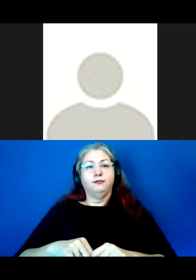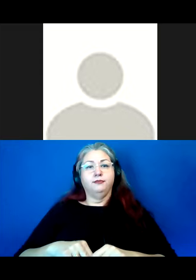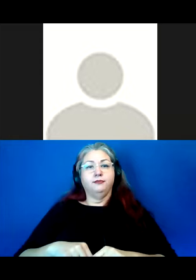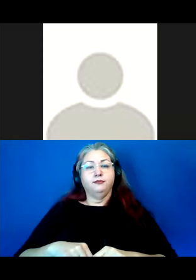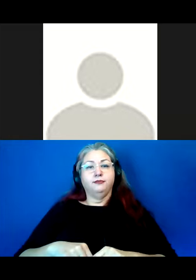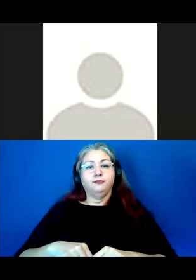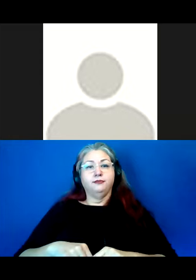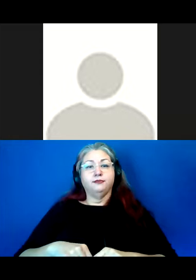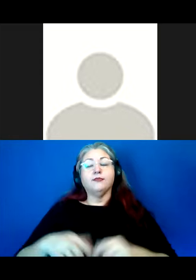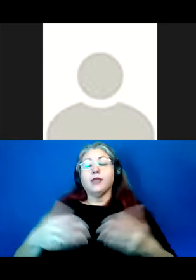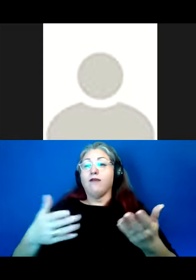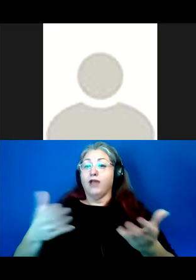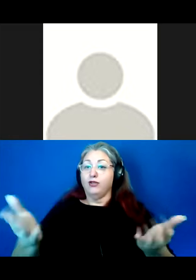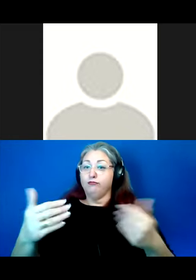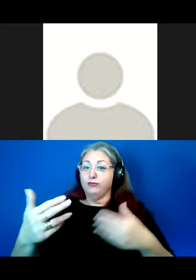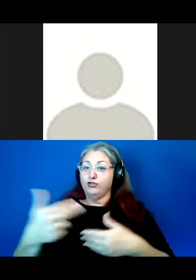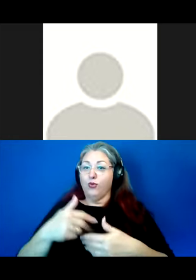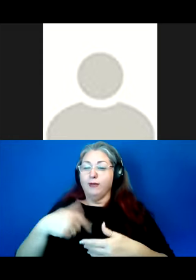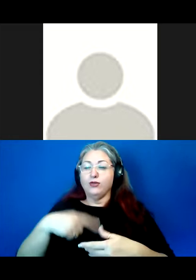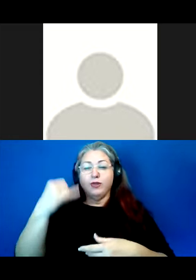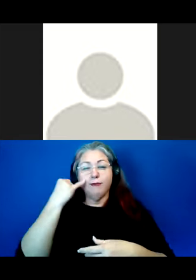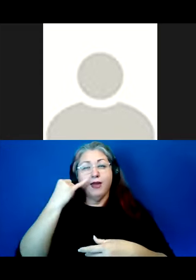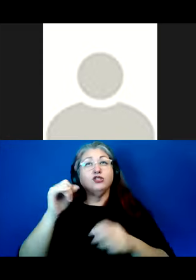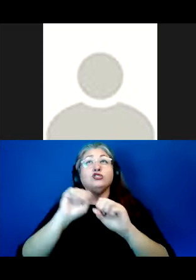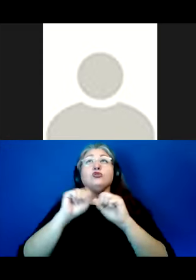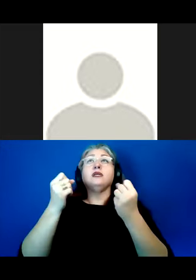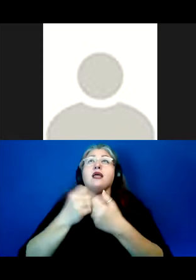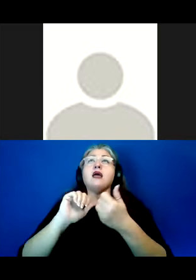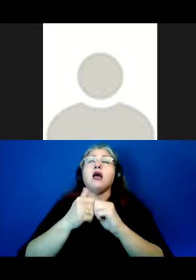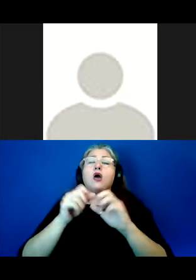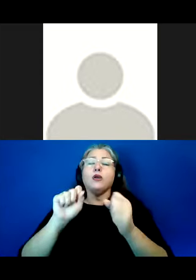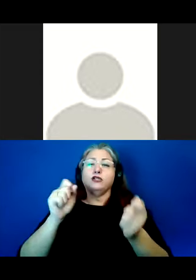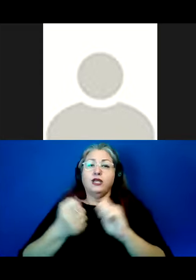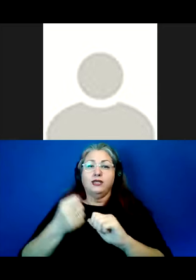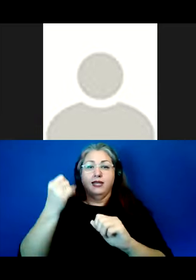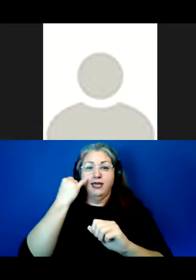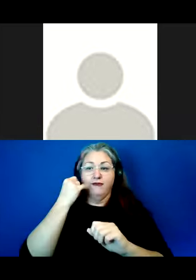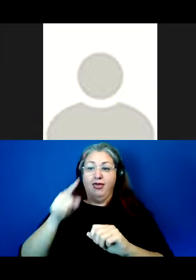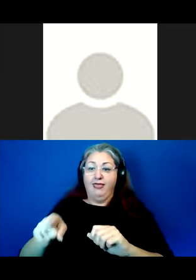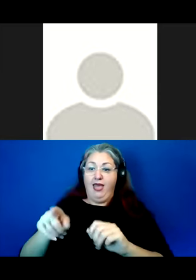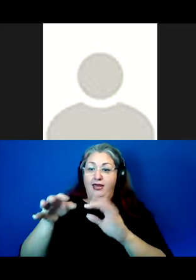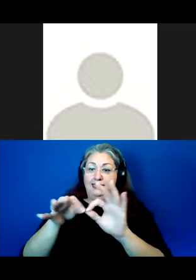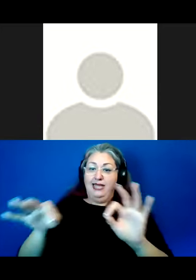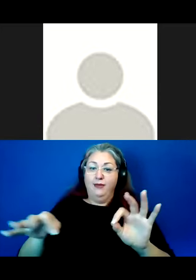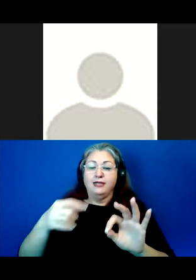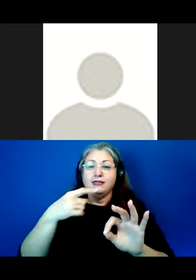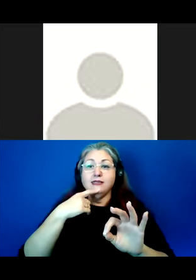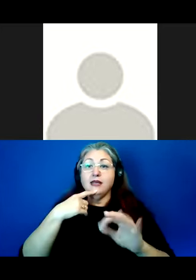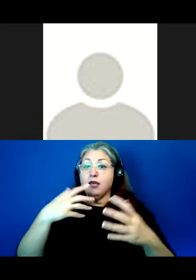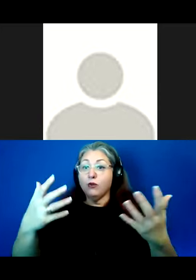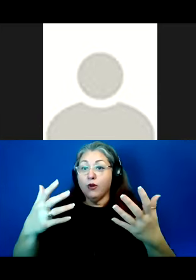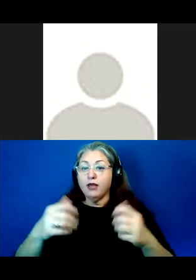I invite you to join me in imagining how society might change if this person's statement had instead been something like,